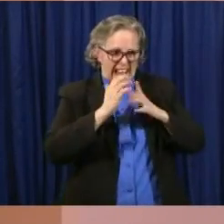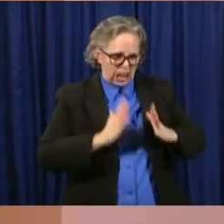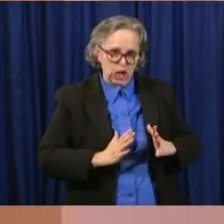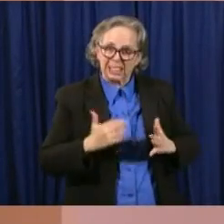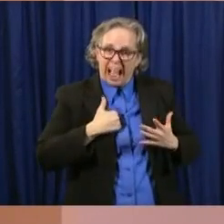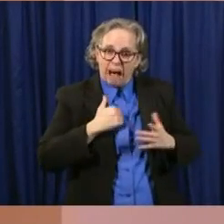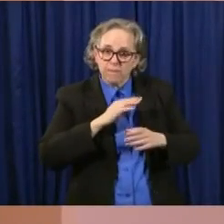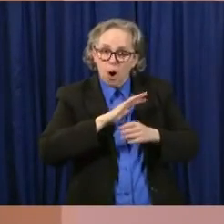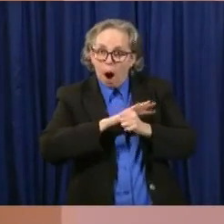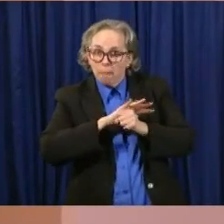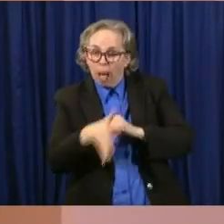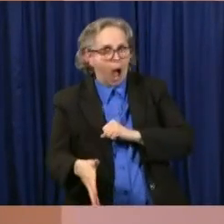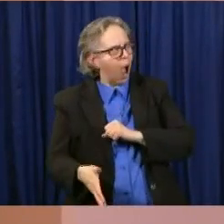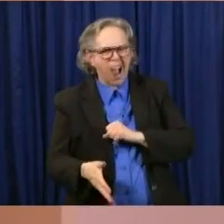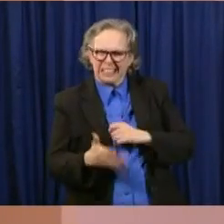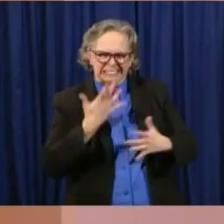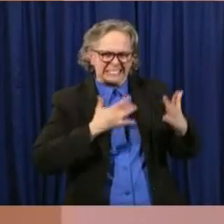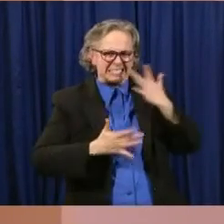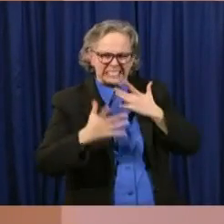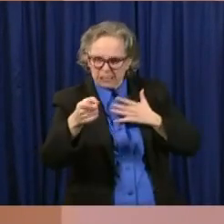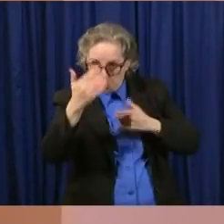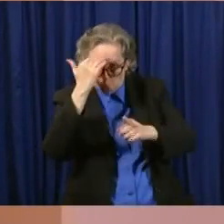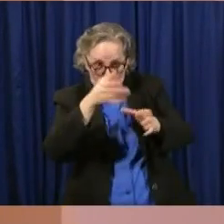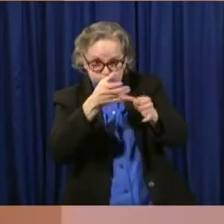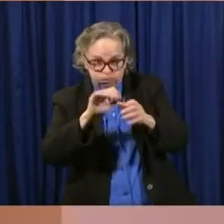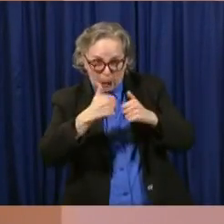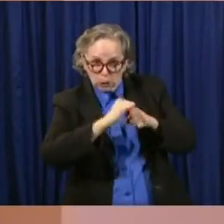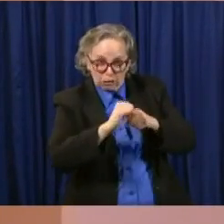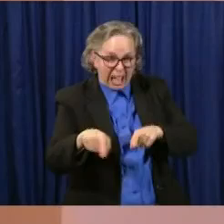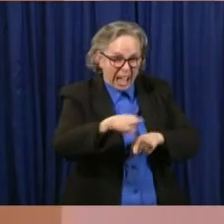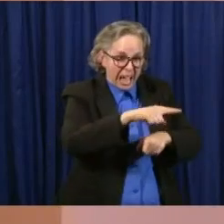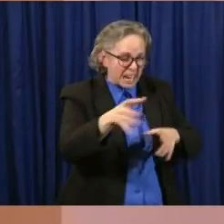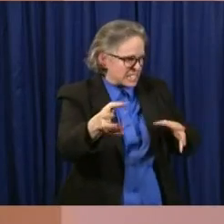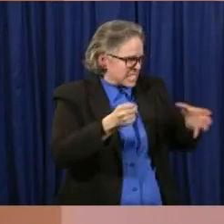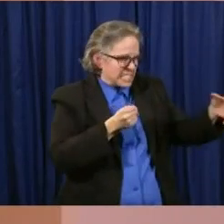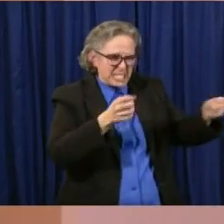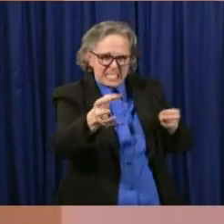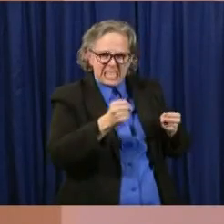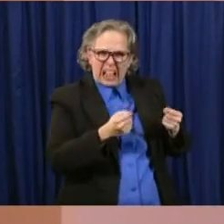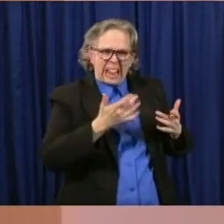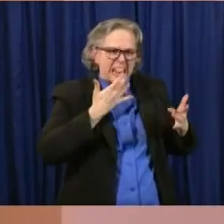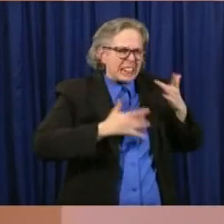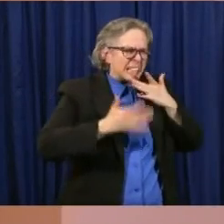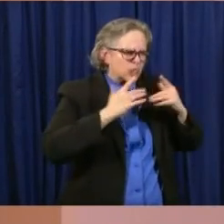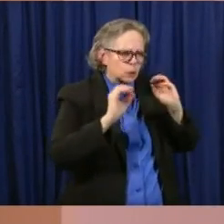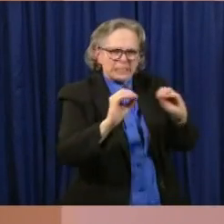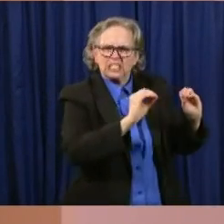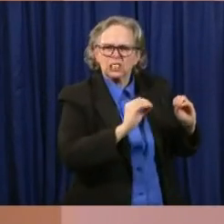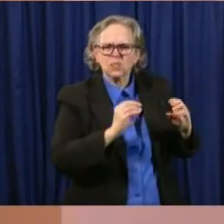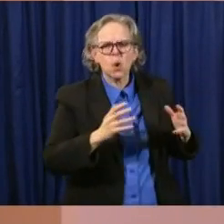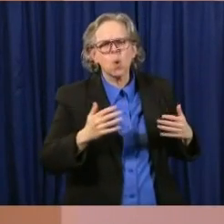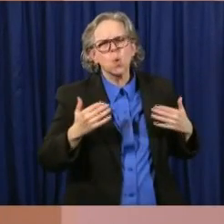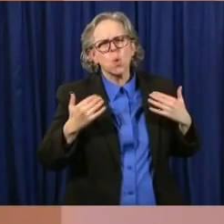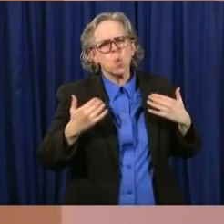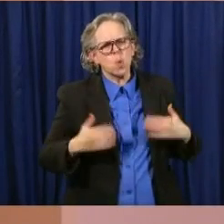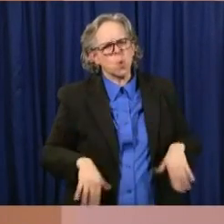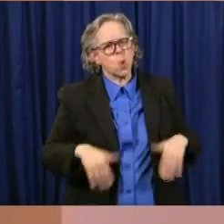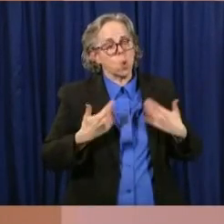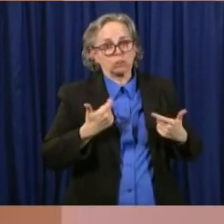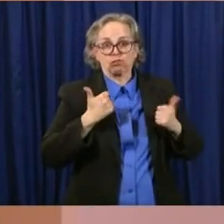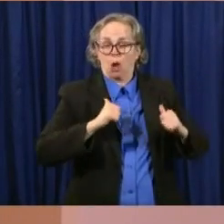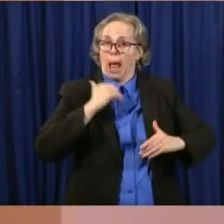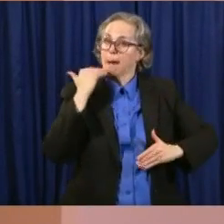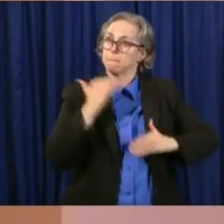people, uh, that they can take through that training at a time. And so they're staffing that up as they've told me